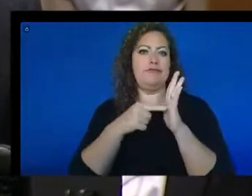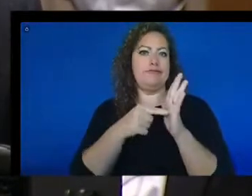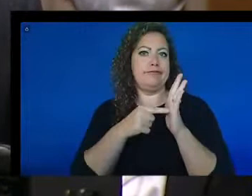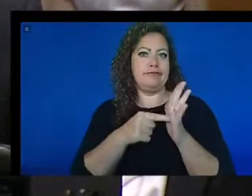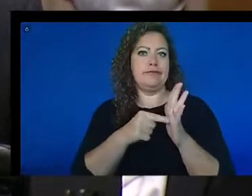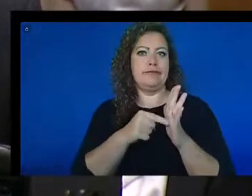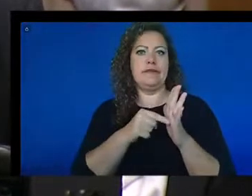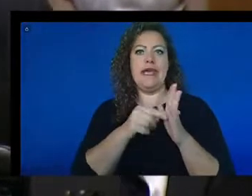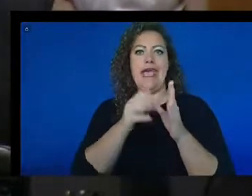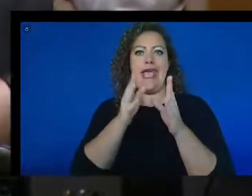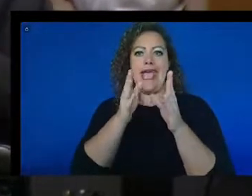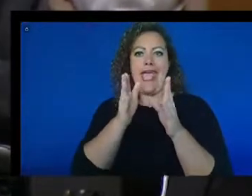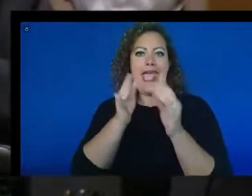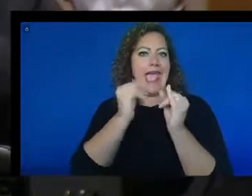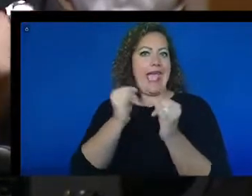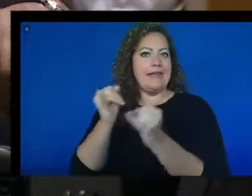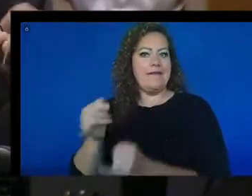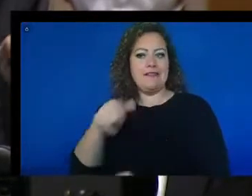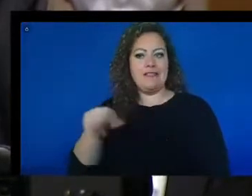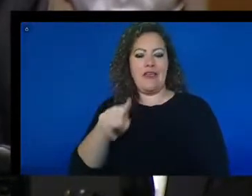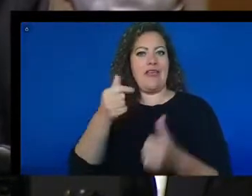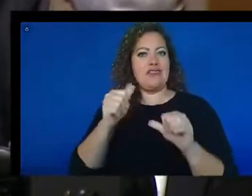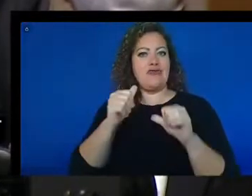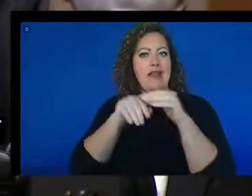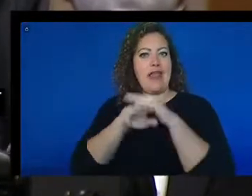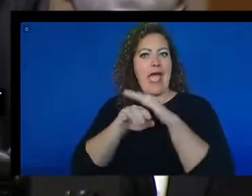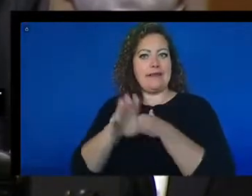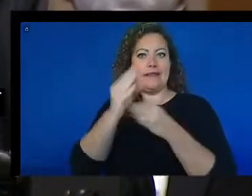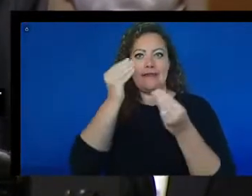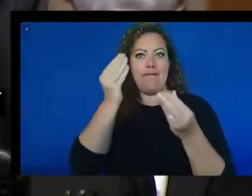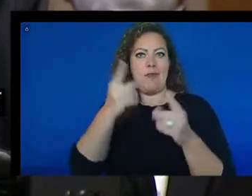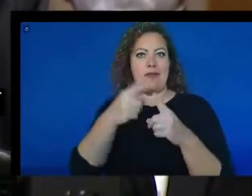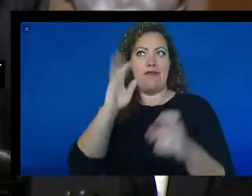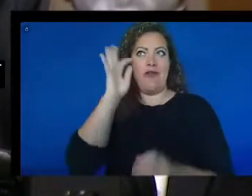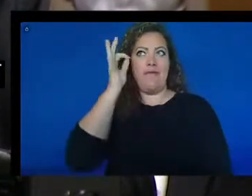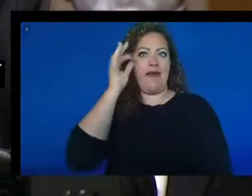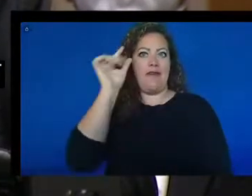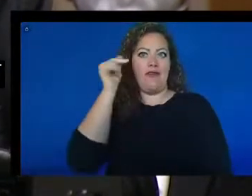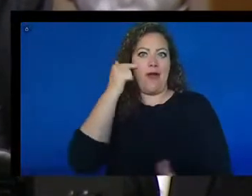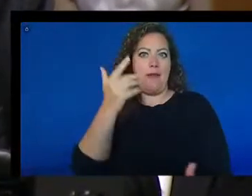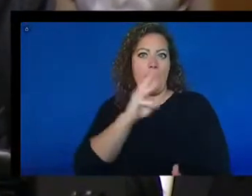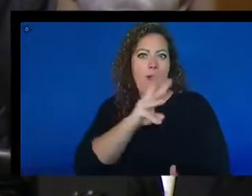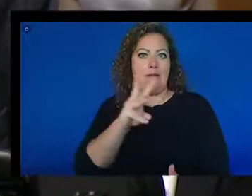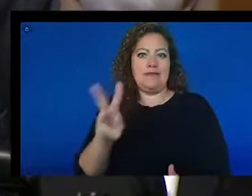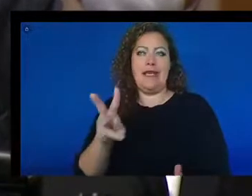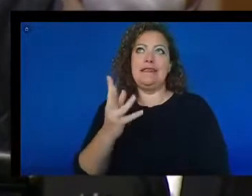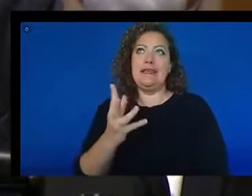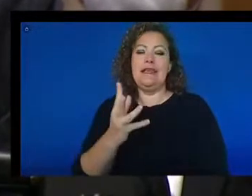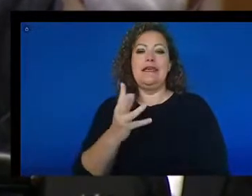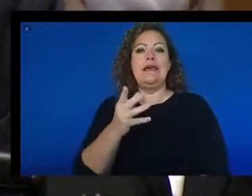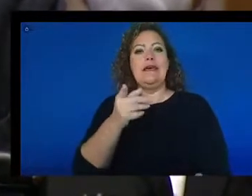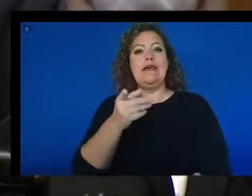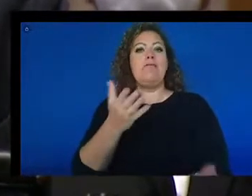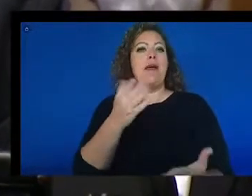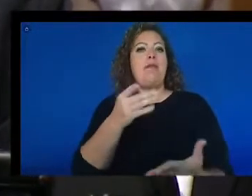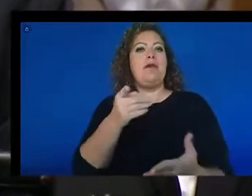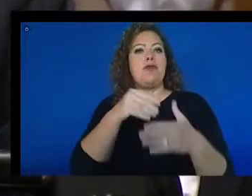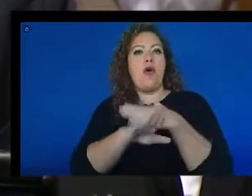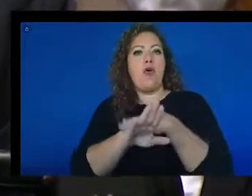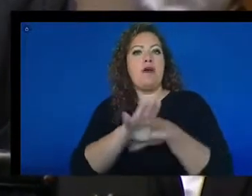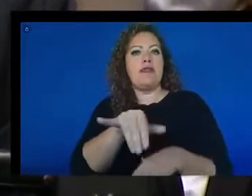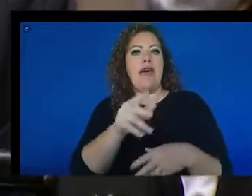information from the federal government website. And it's not even just a factor that you go to that site and it's inaccessible.